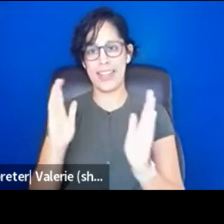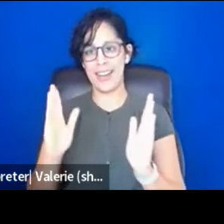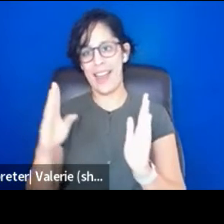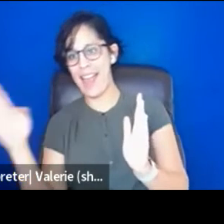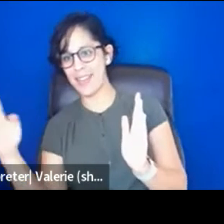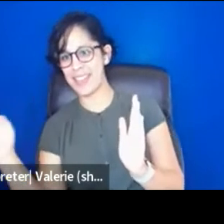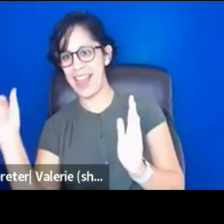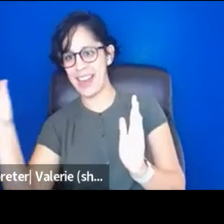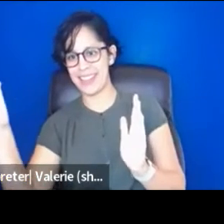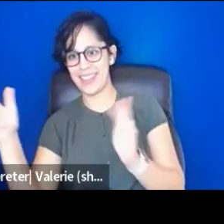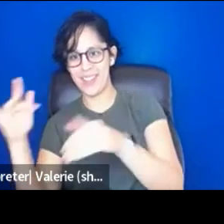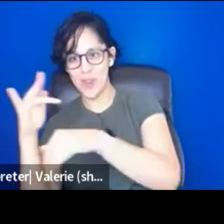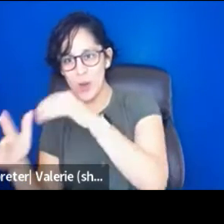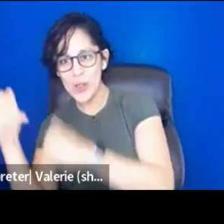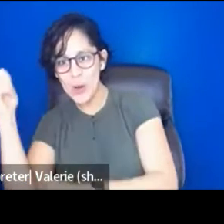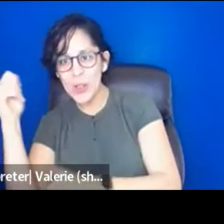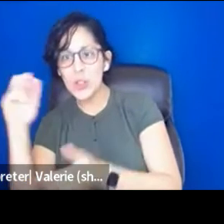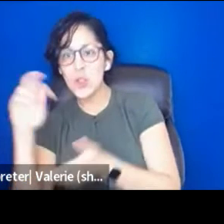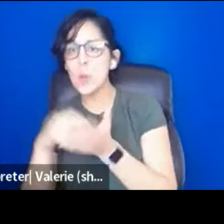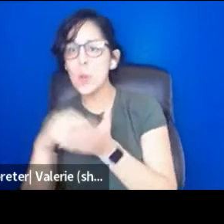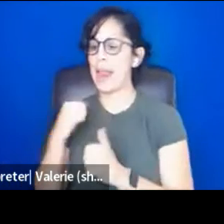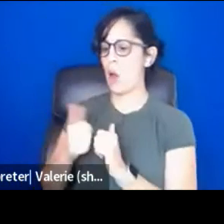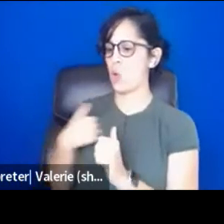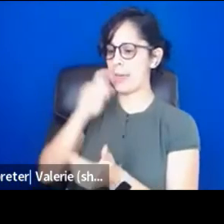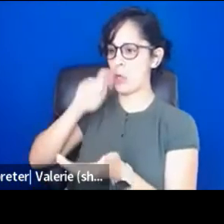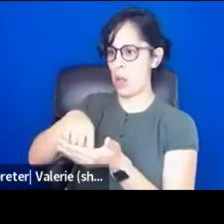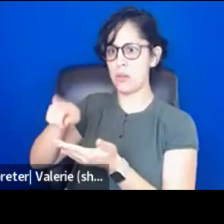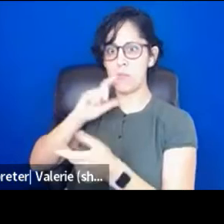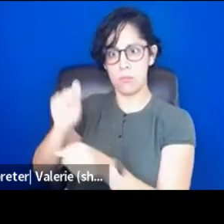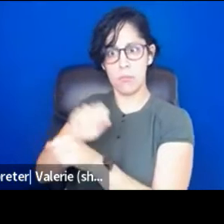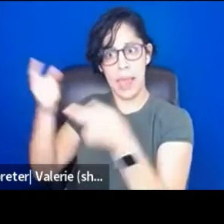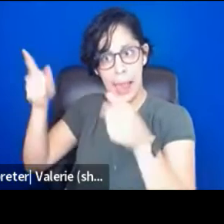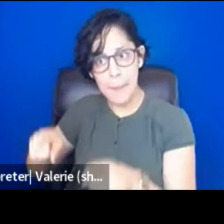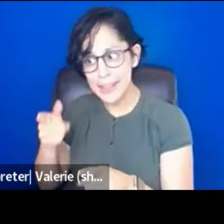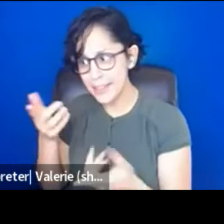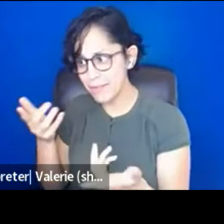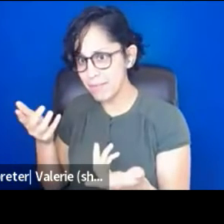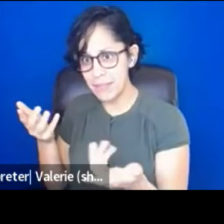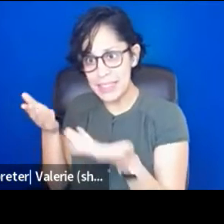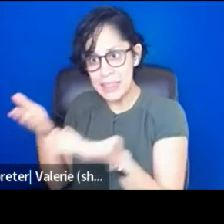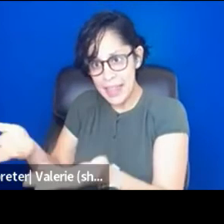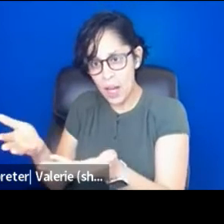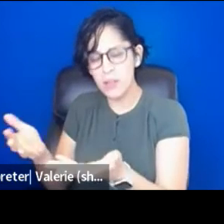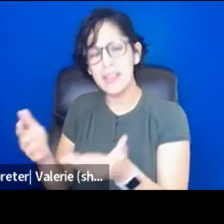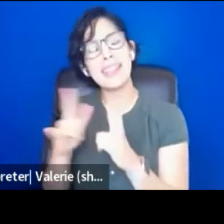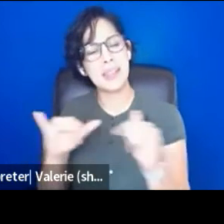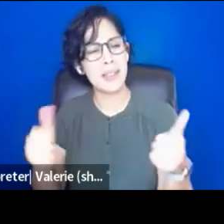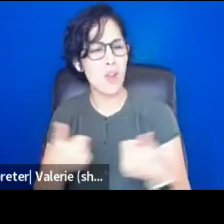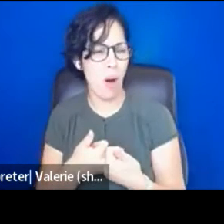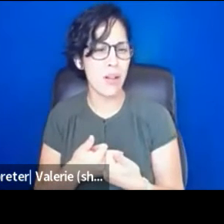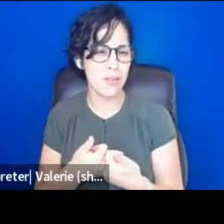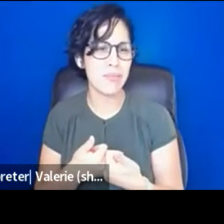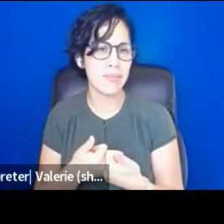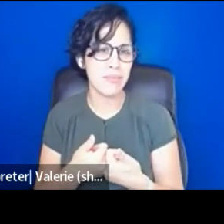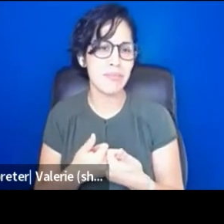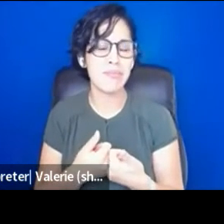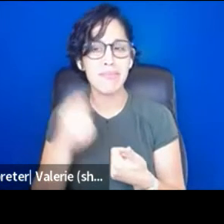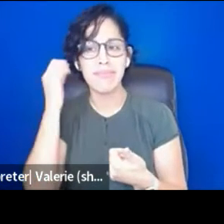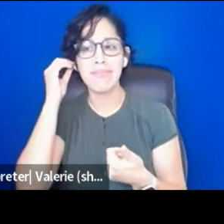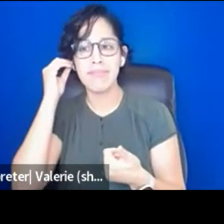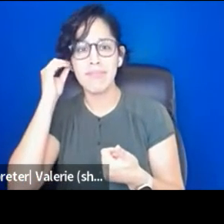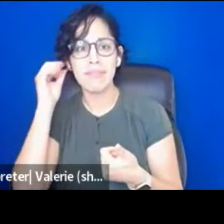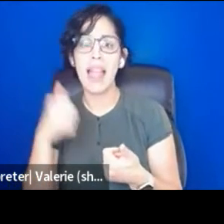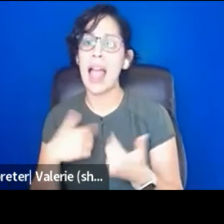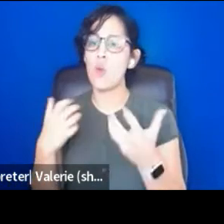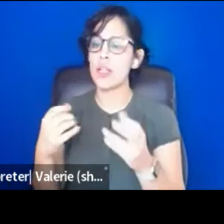that and ways in which we really, you know, and it's hard because I want to be, I want to be as